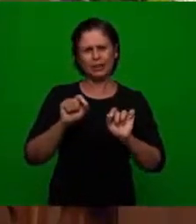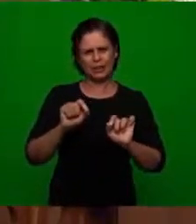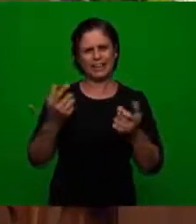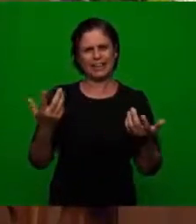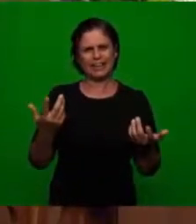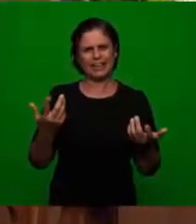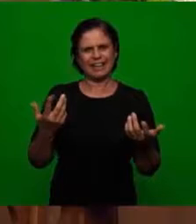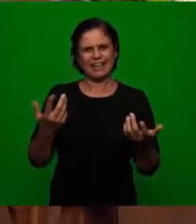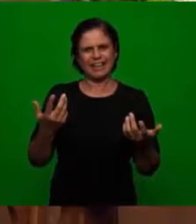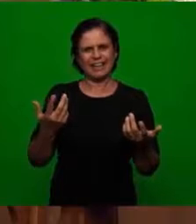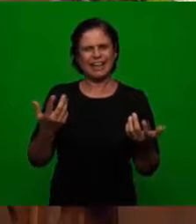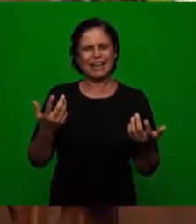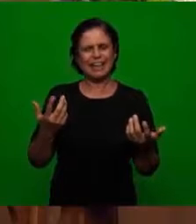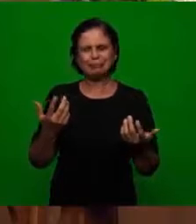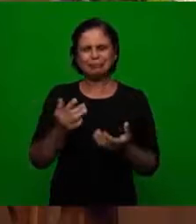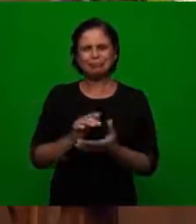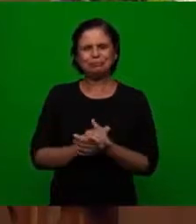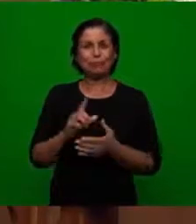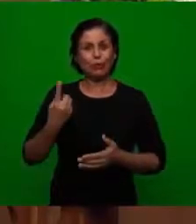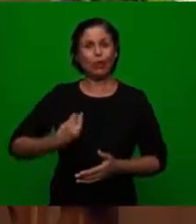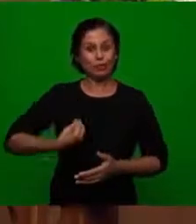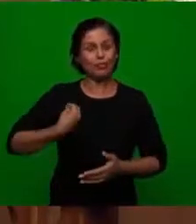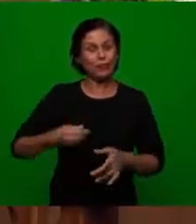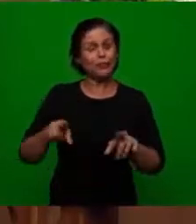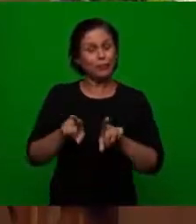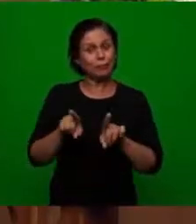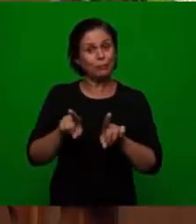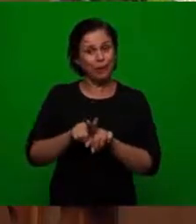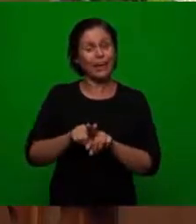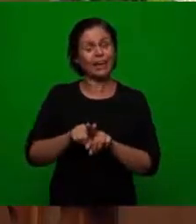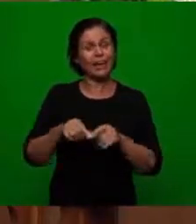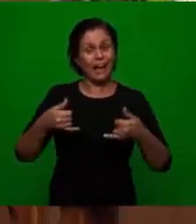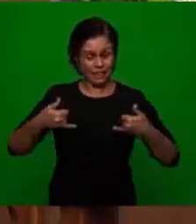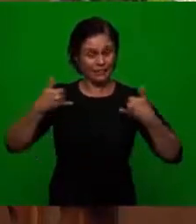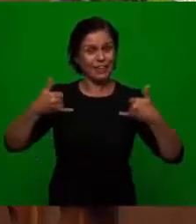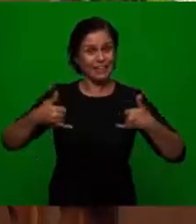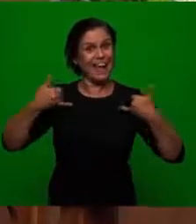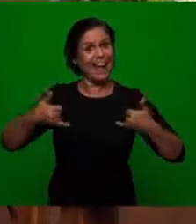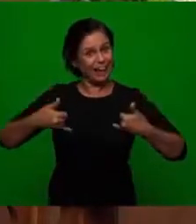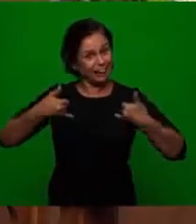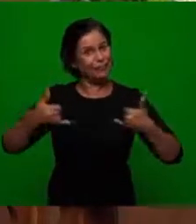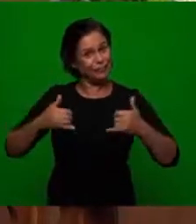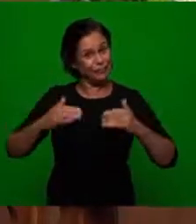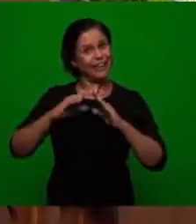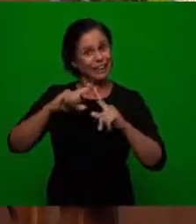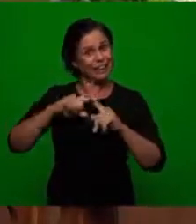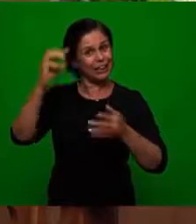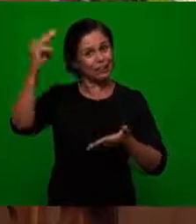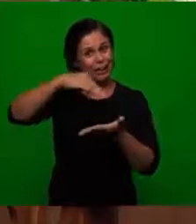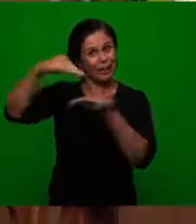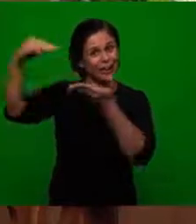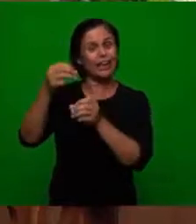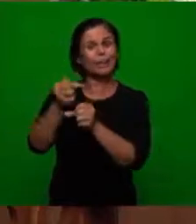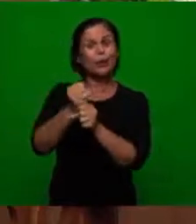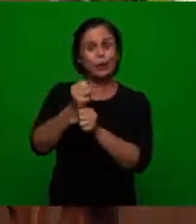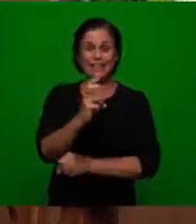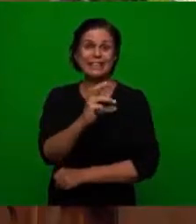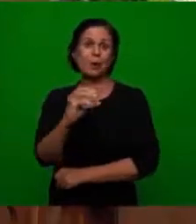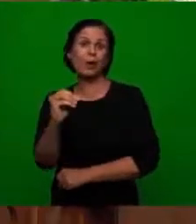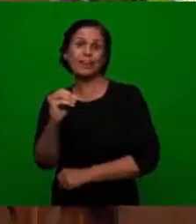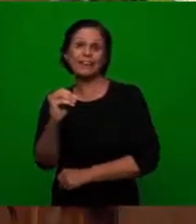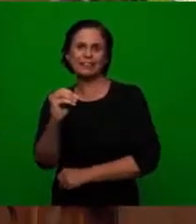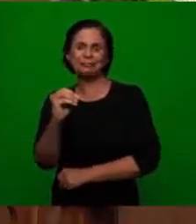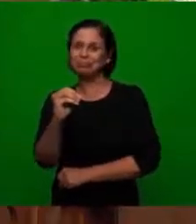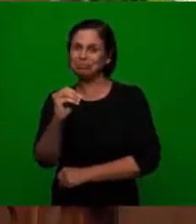brethren the coincidence that we are living, which is that we are celebrating as well 50